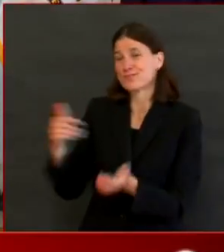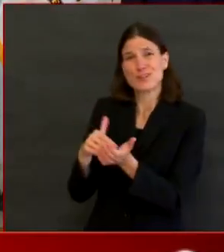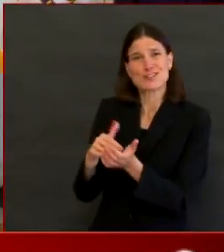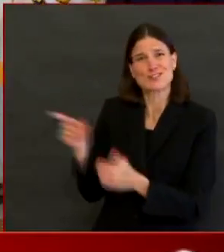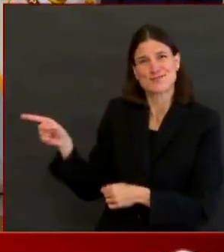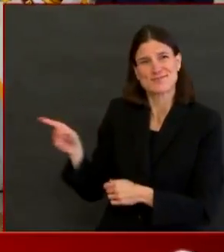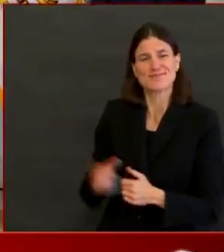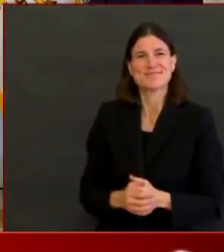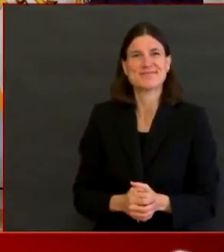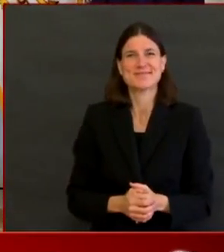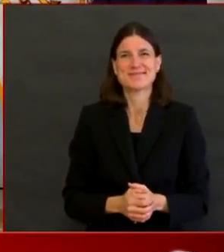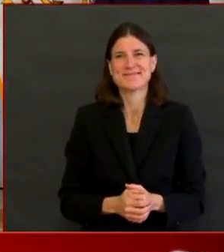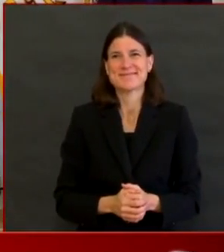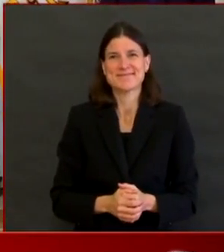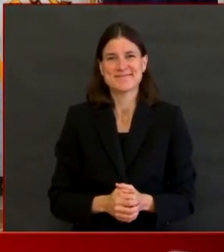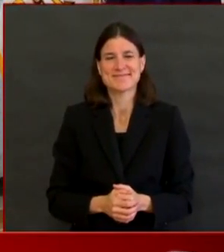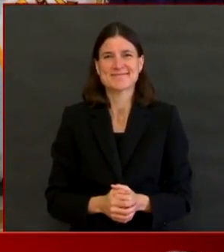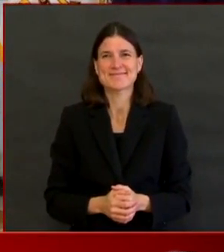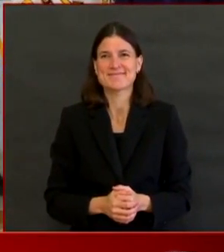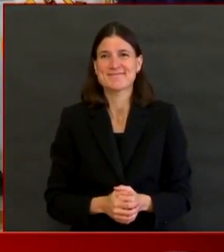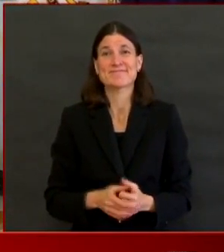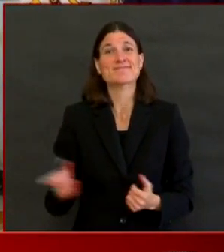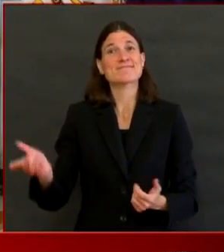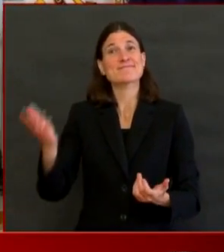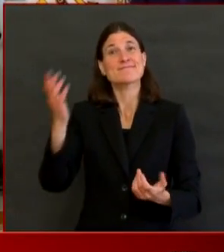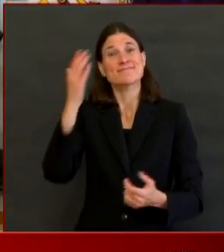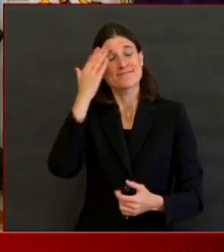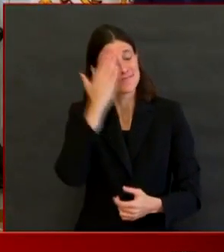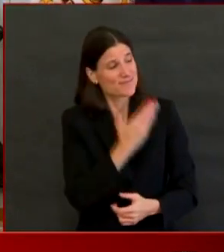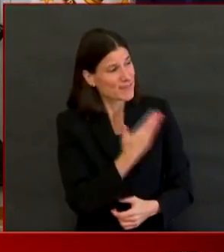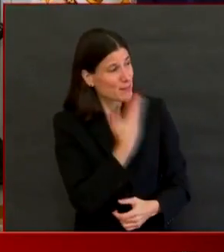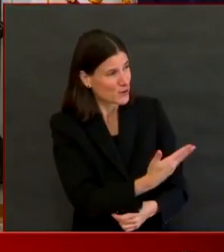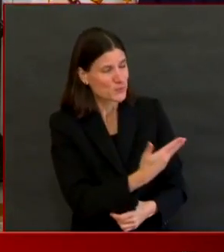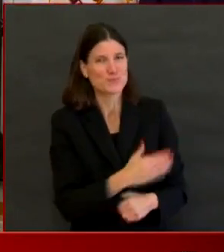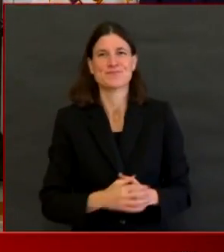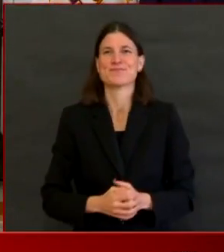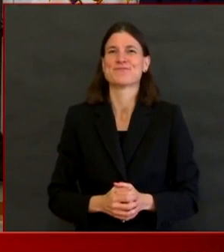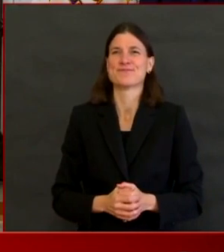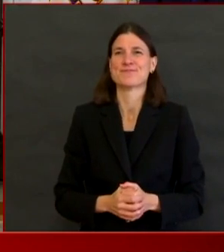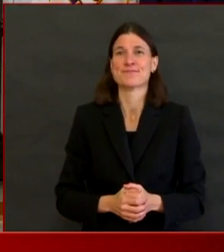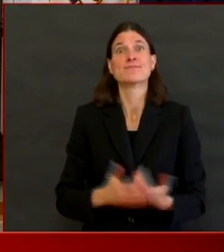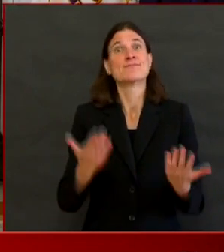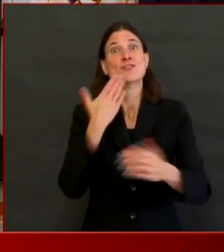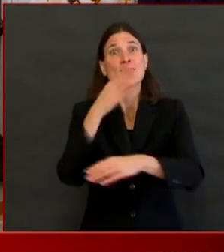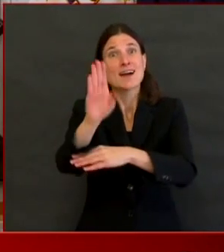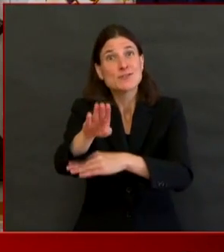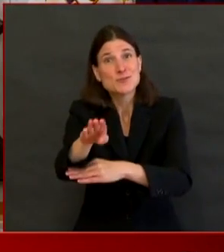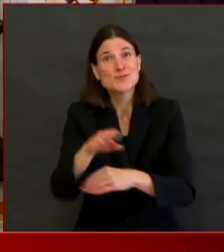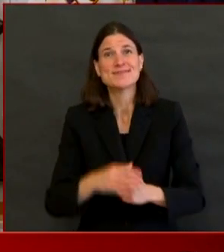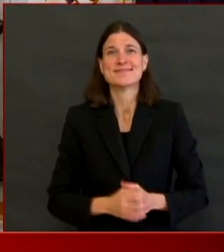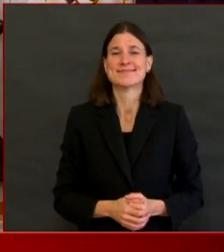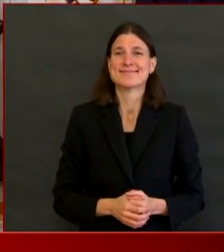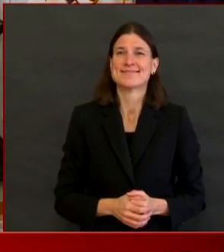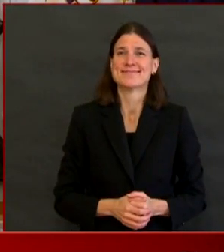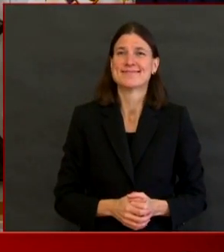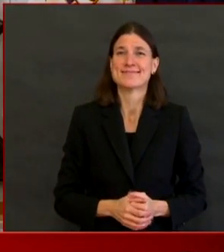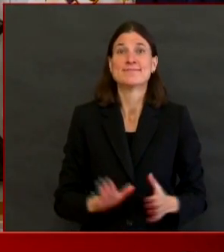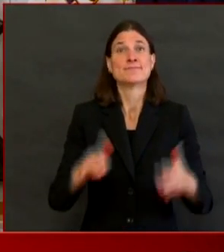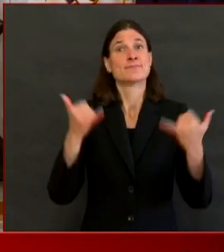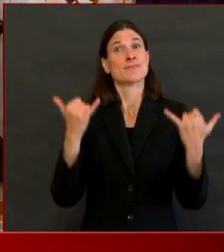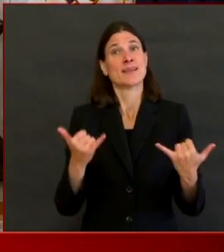Thank you, Governor. Good afternoon. I also want to wish a blessed and happy Passover